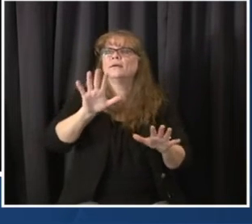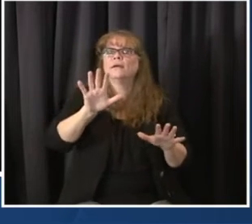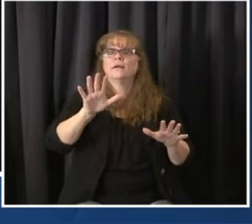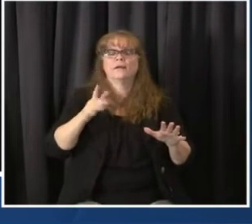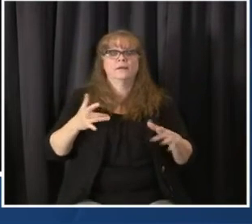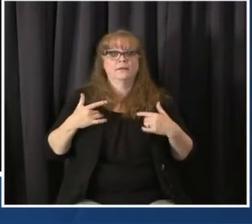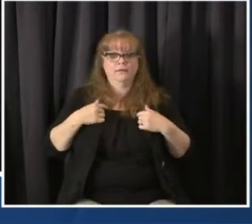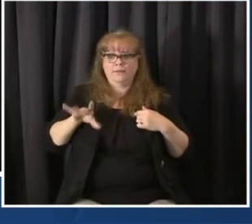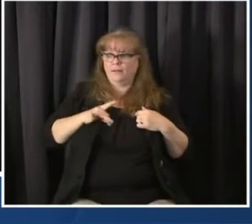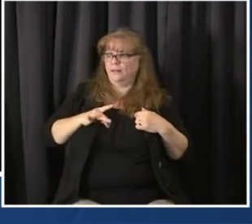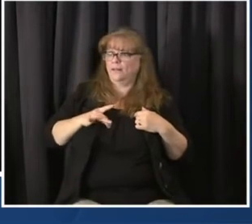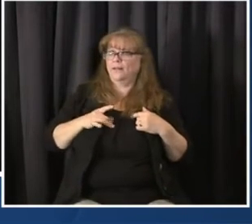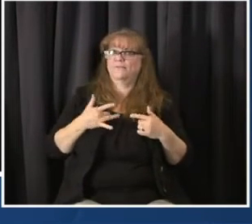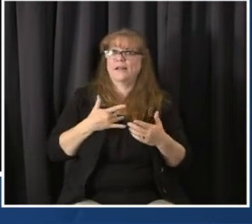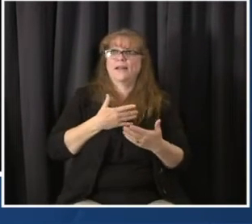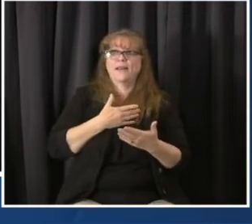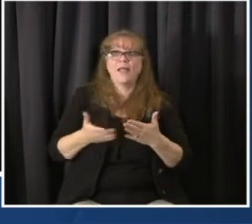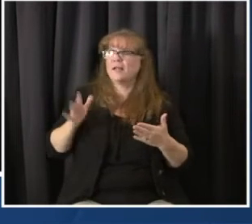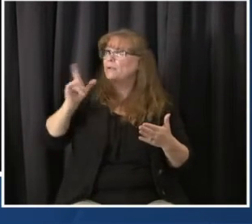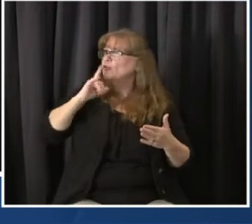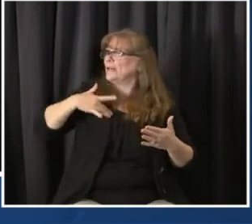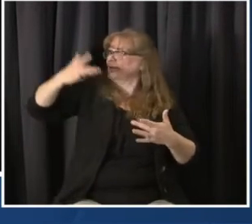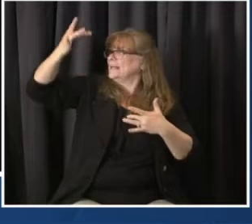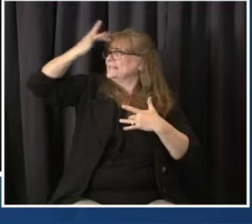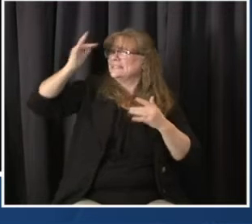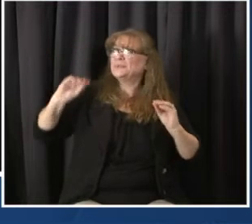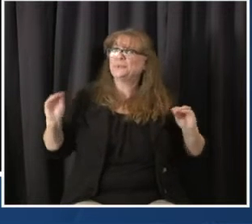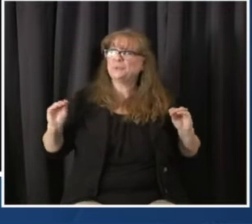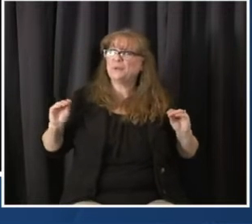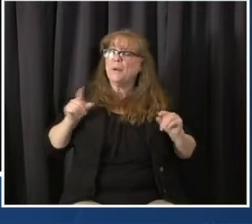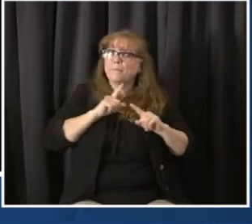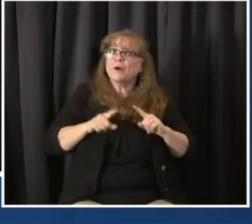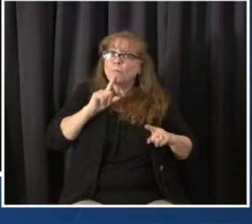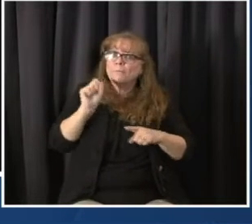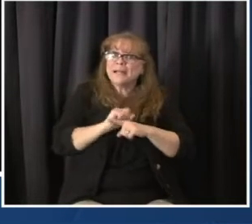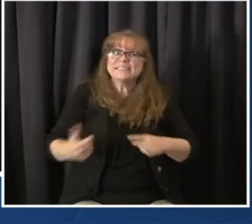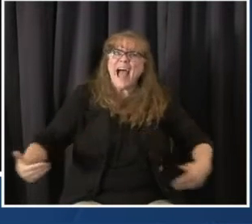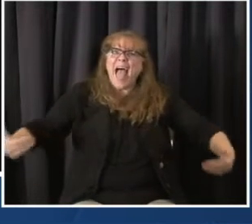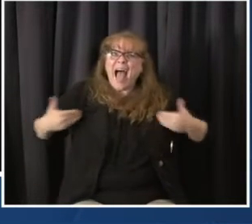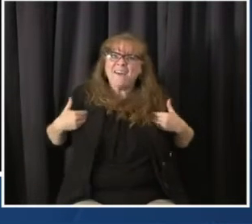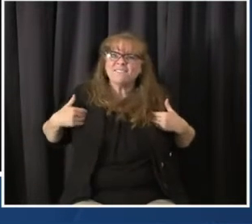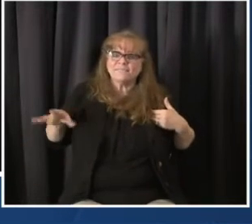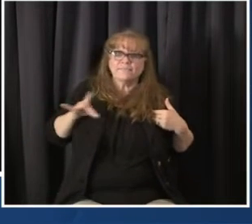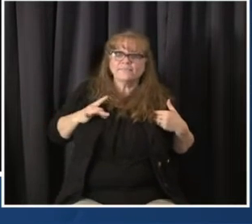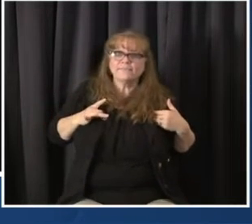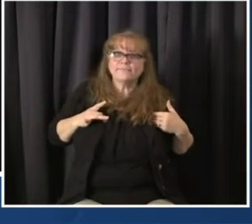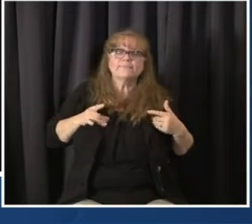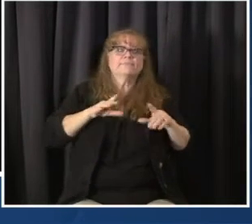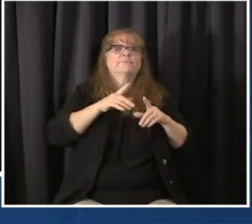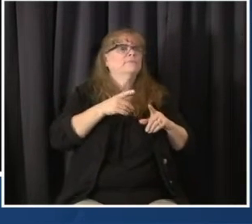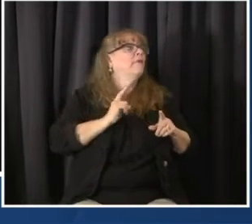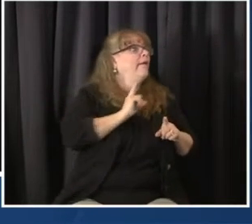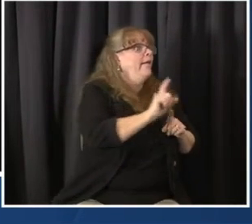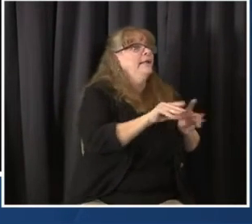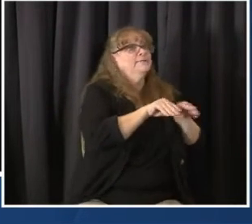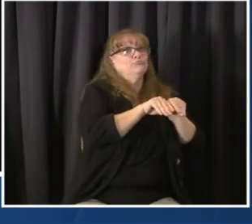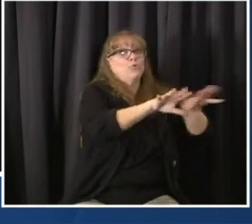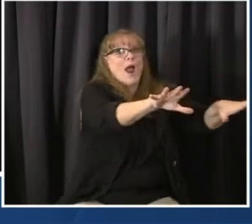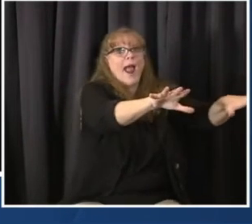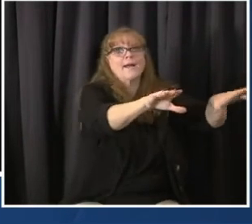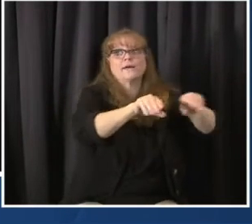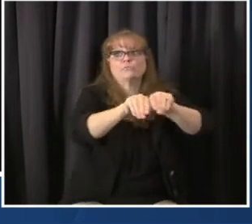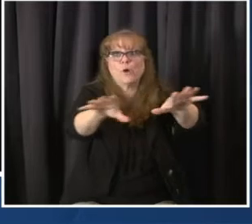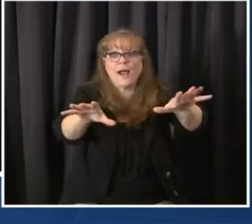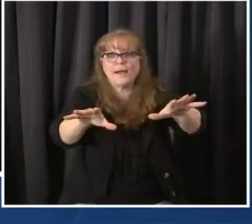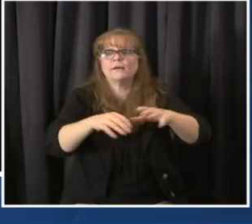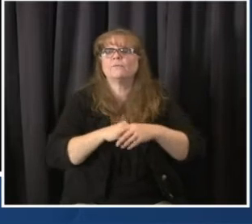day or two before. Asymptomatic are people that might have extremely mild or not noticeable symptoms, but are still contagious. Now, now